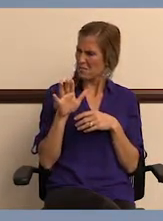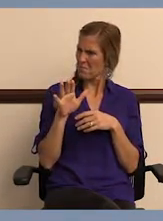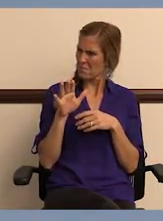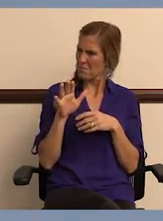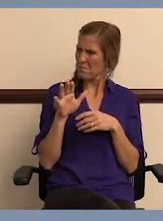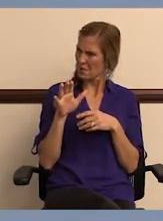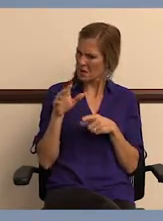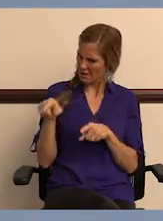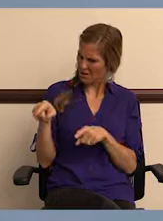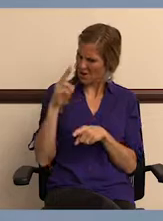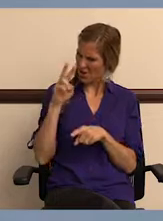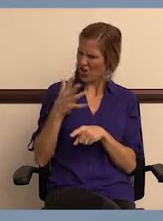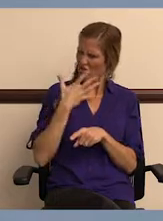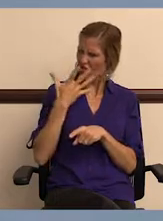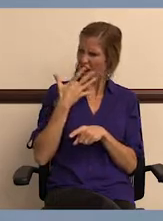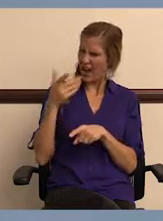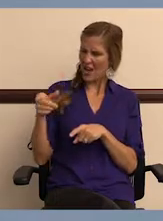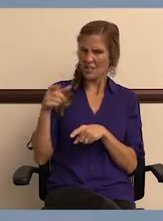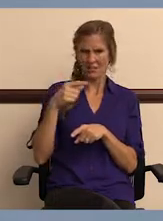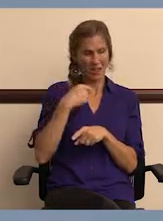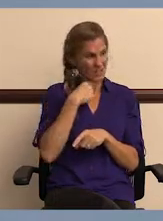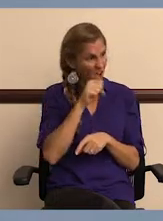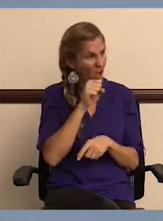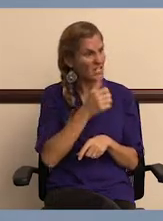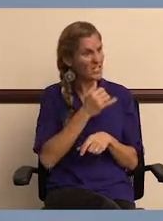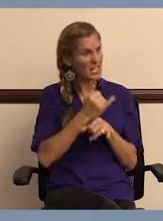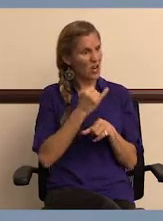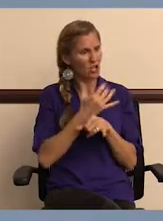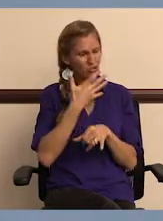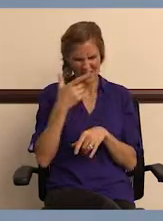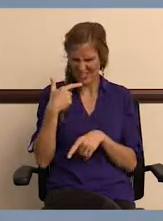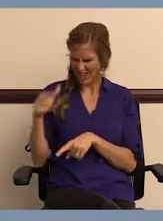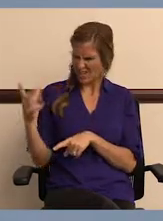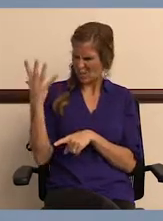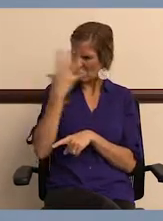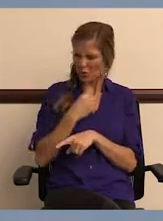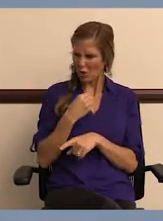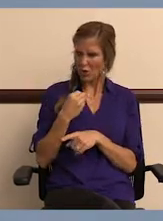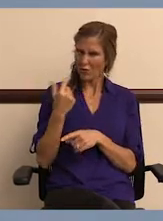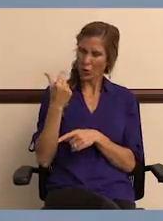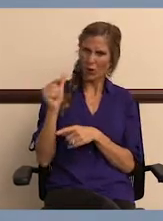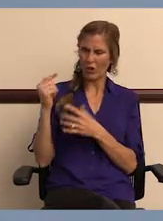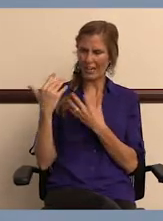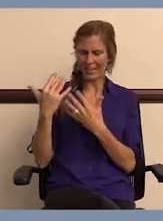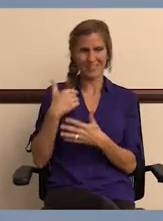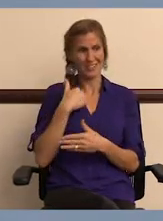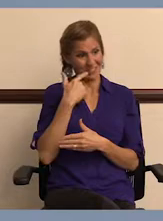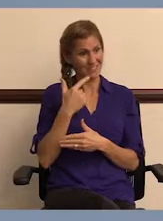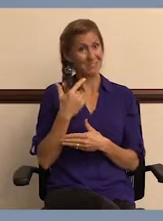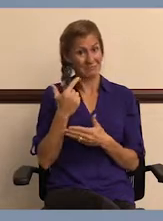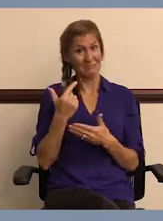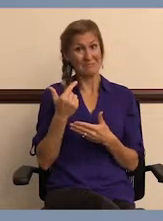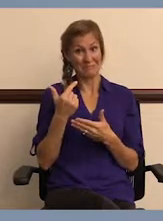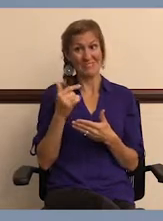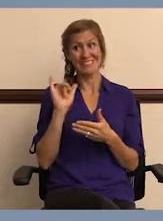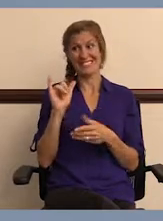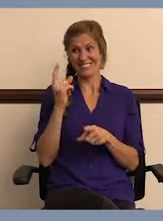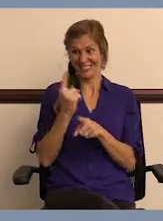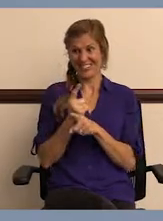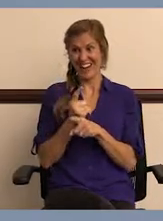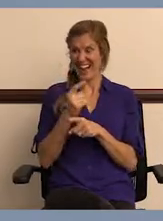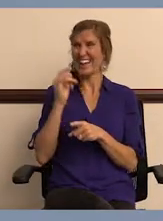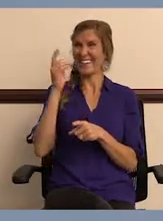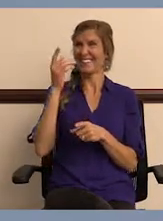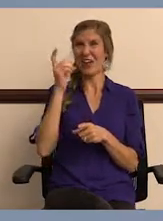how much he thought of the grass. He's like, wow, look at that St. Augustine grass. It's beautiful, you know. And I told him I just might